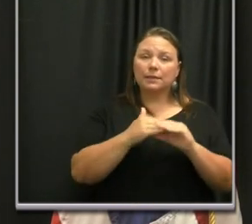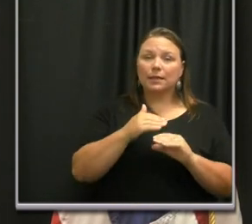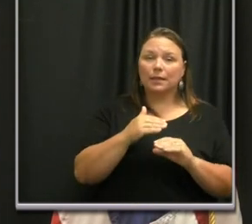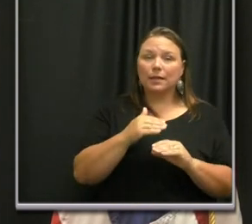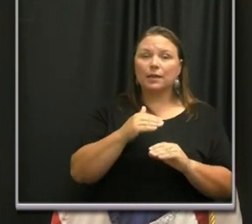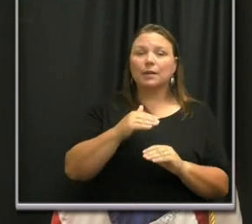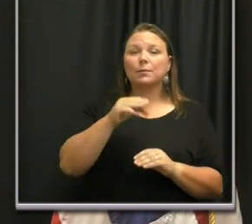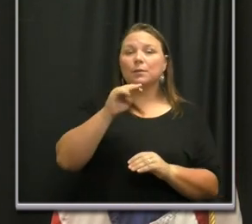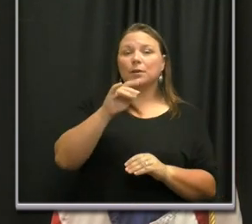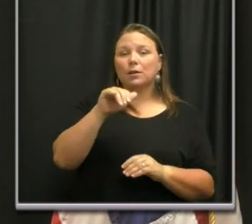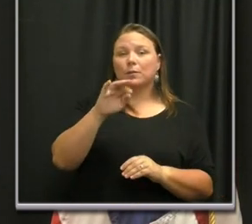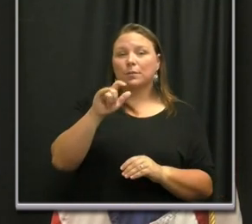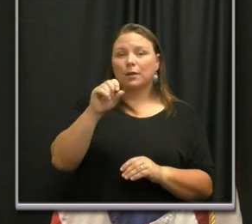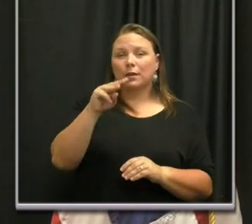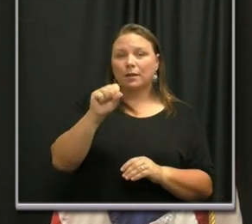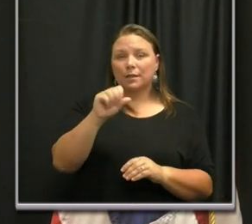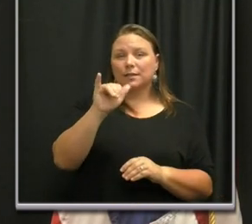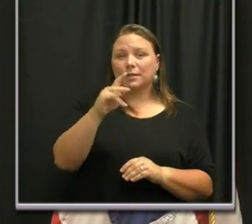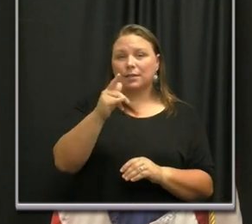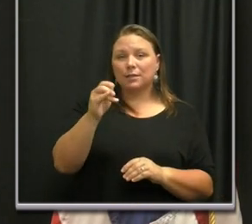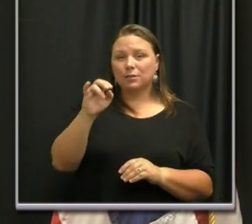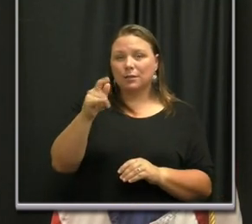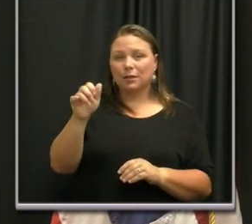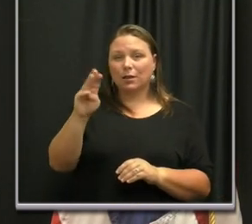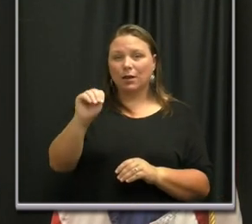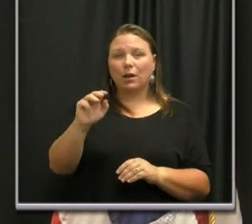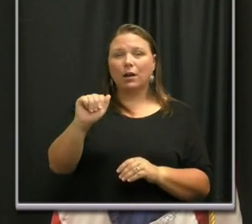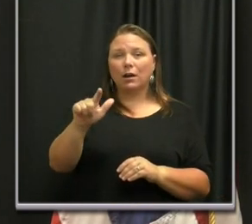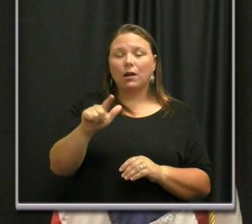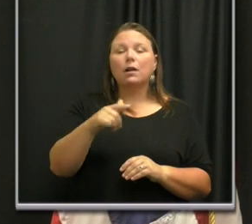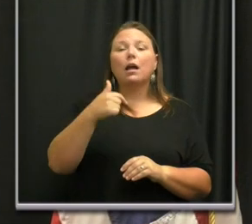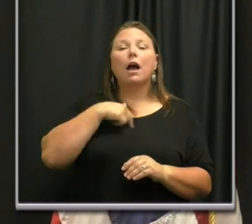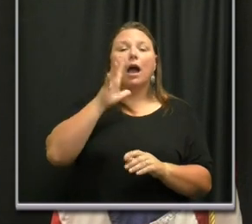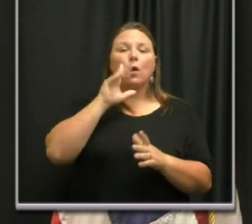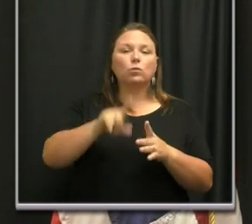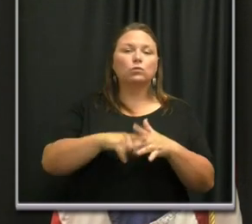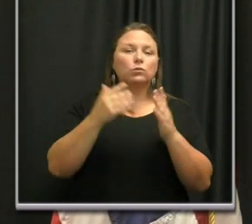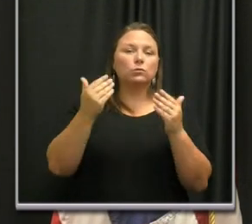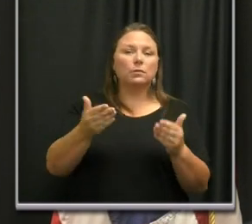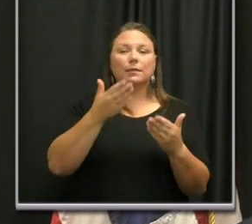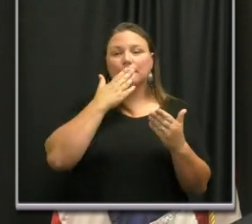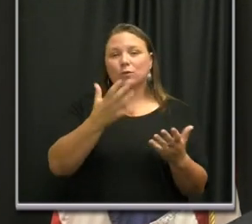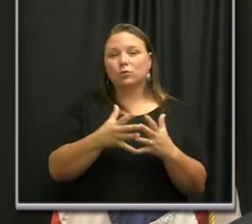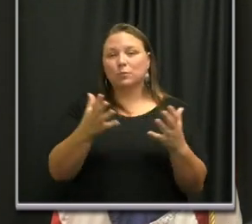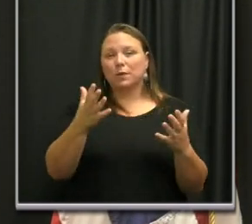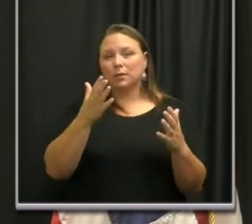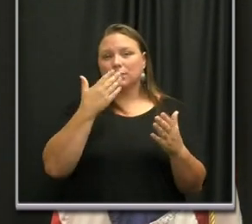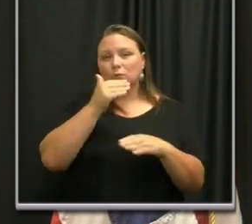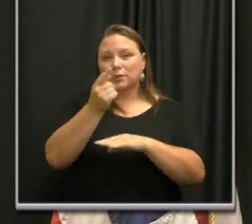newamericans.navsheville.gov and I will get you started. Thank you so much. Have a good day.